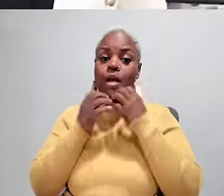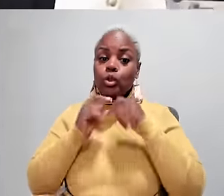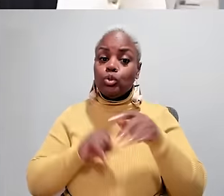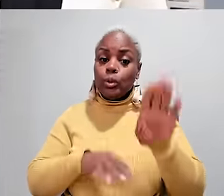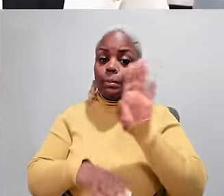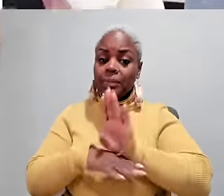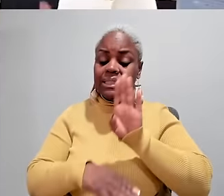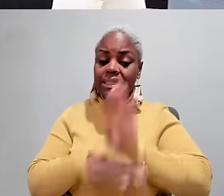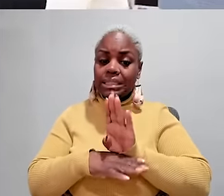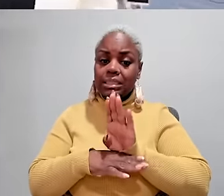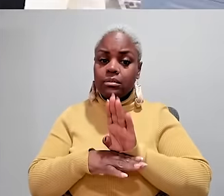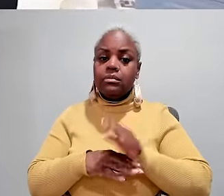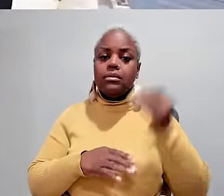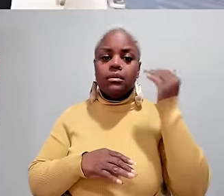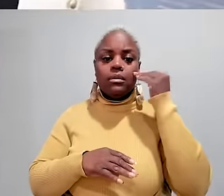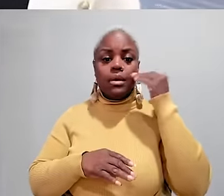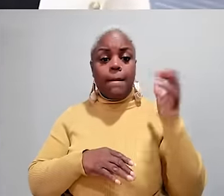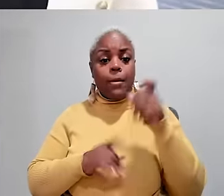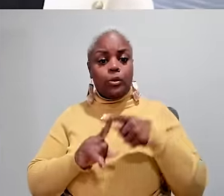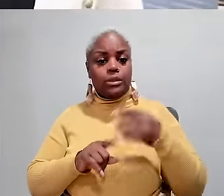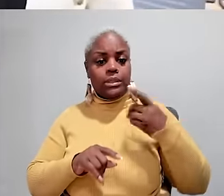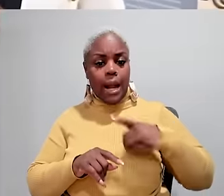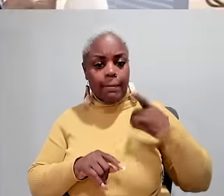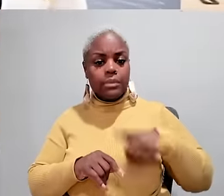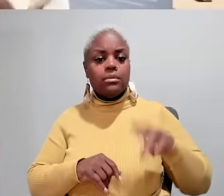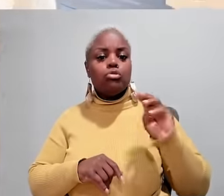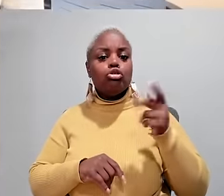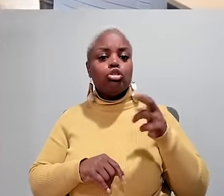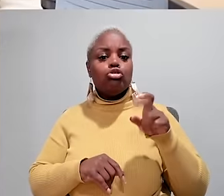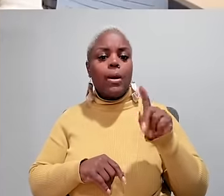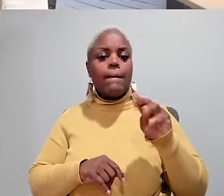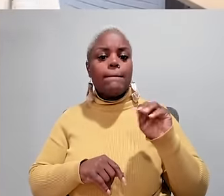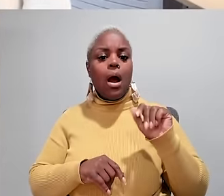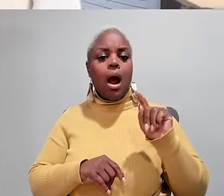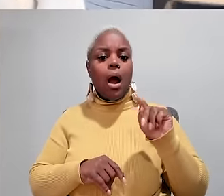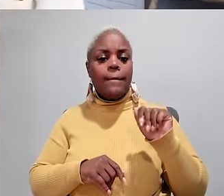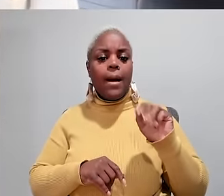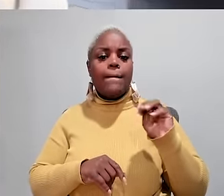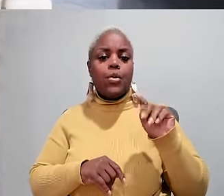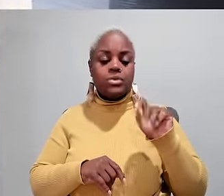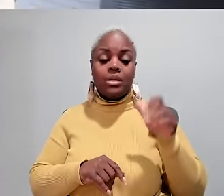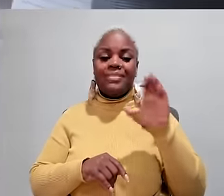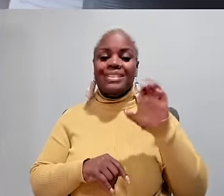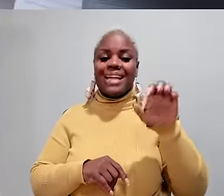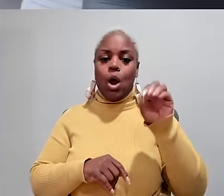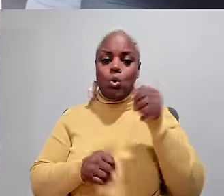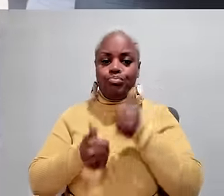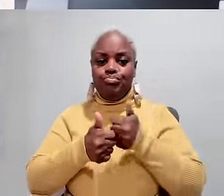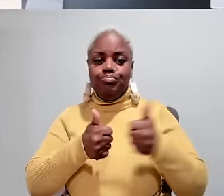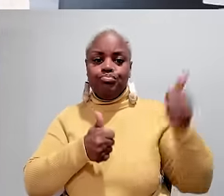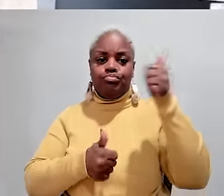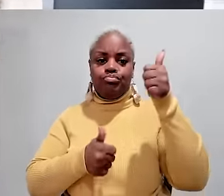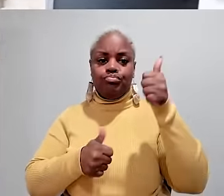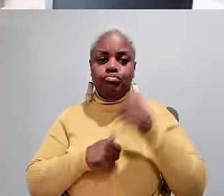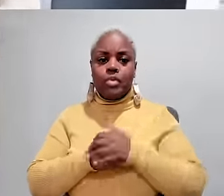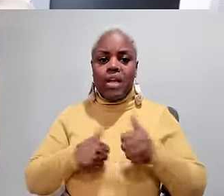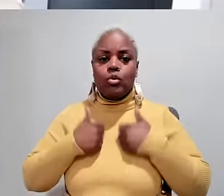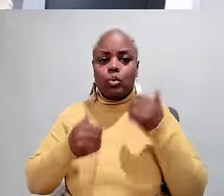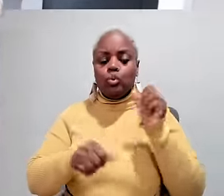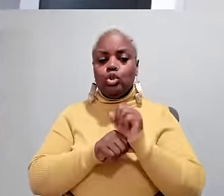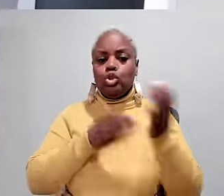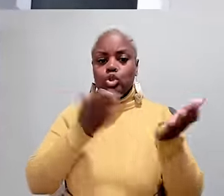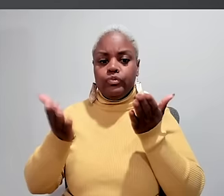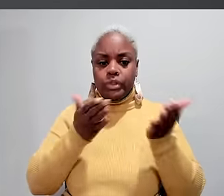JARED People with disabilities can bring value to your businesses. JARED Back near Minneapolis, Gertrude Matemba Mutasa is the CEO